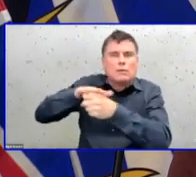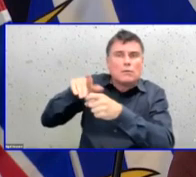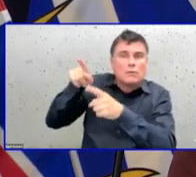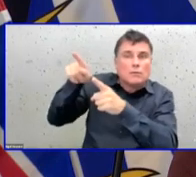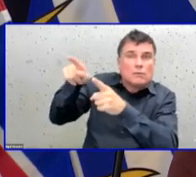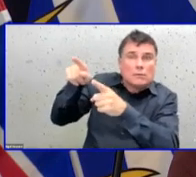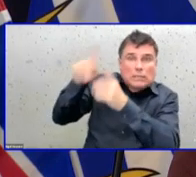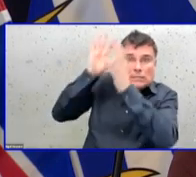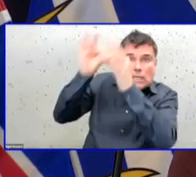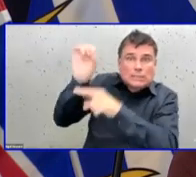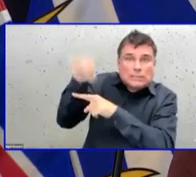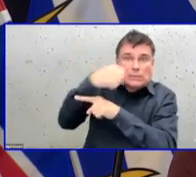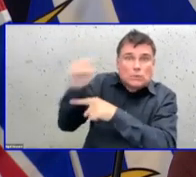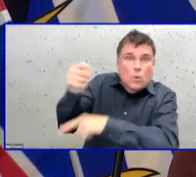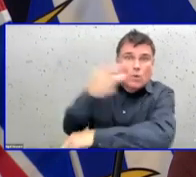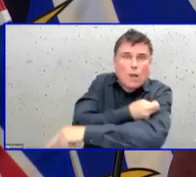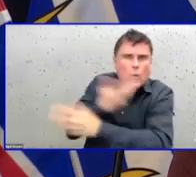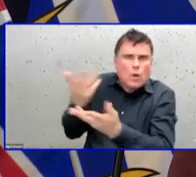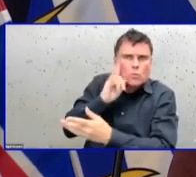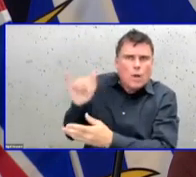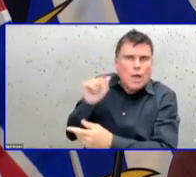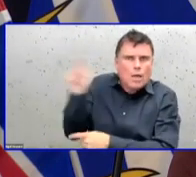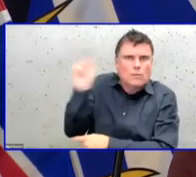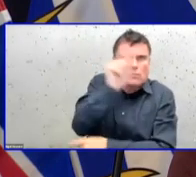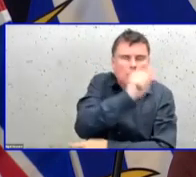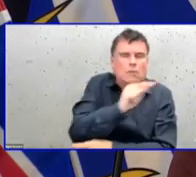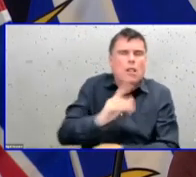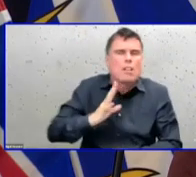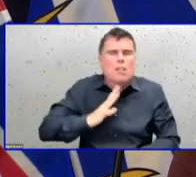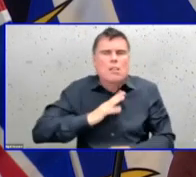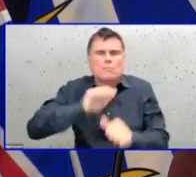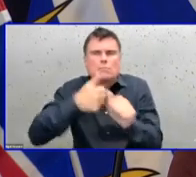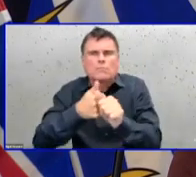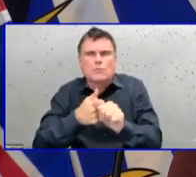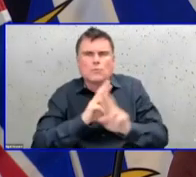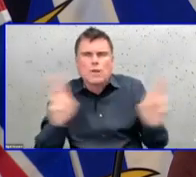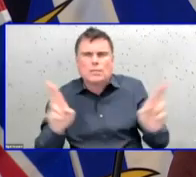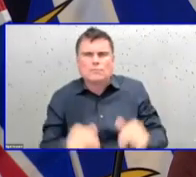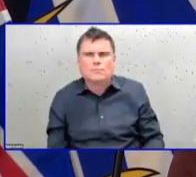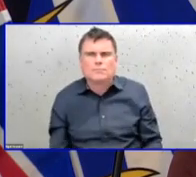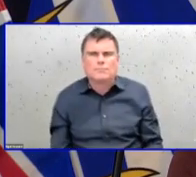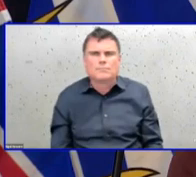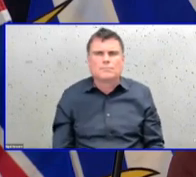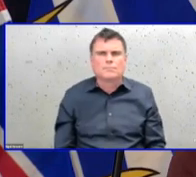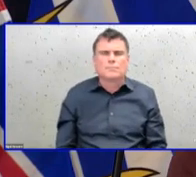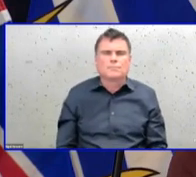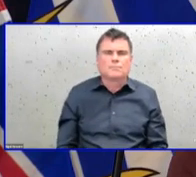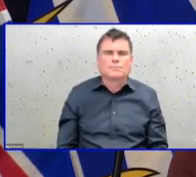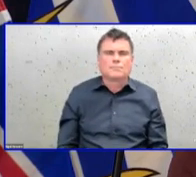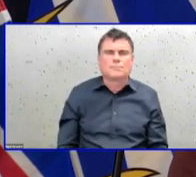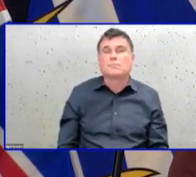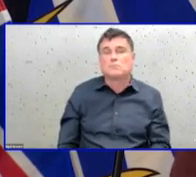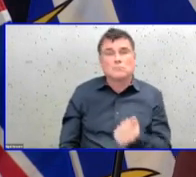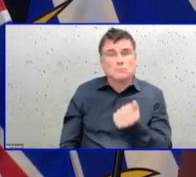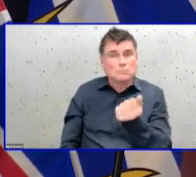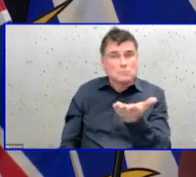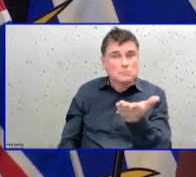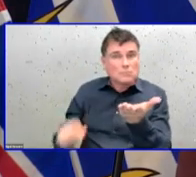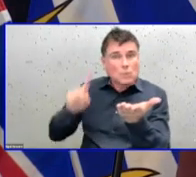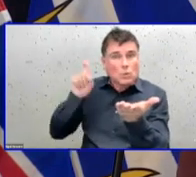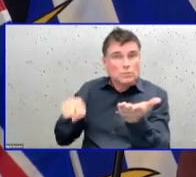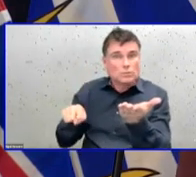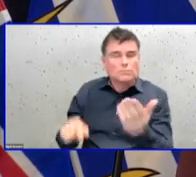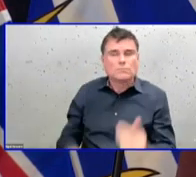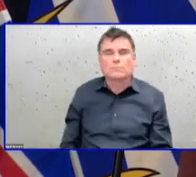Mail. Please go ahead. Hi, Dr. Henry. Yeah, also on the vaccine mandates in schools, the